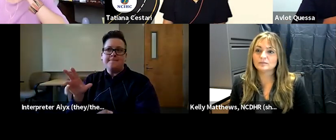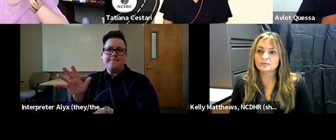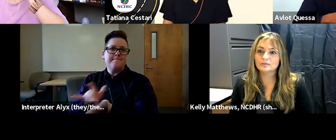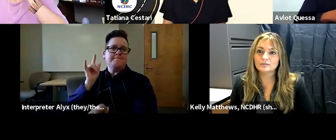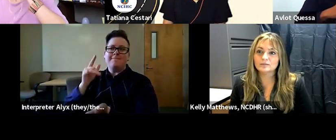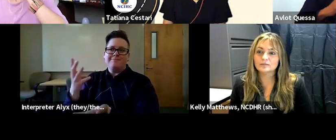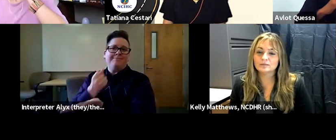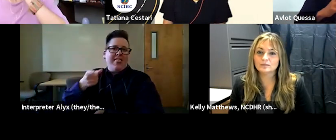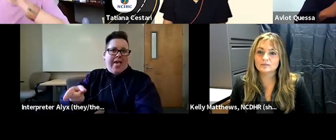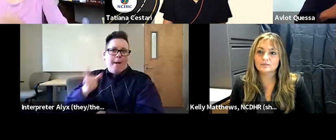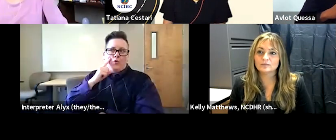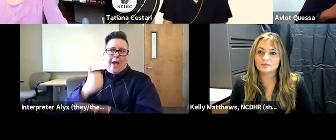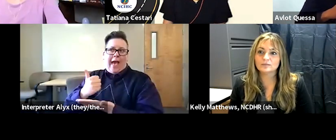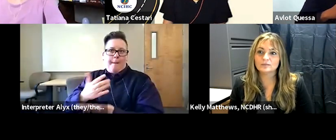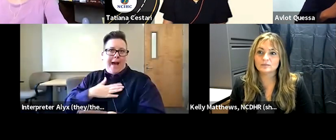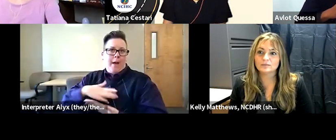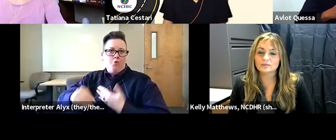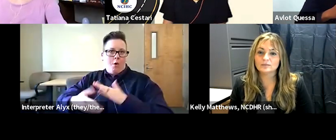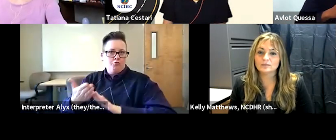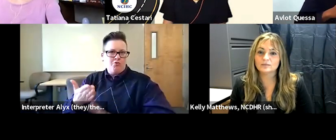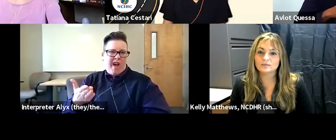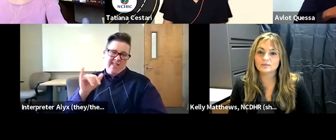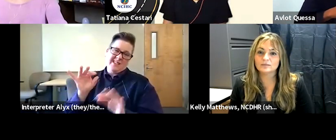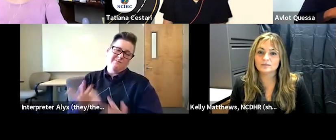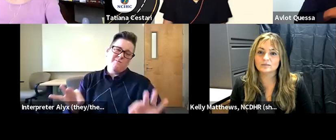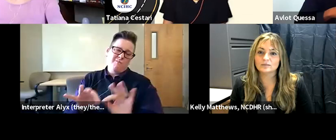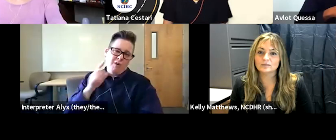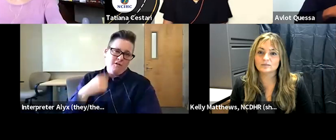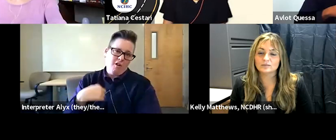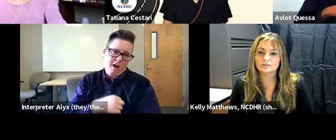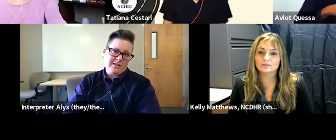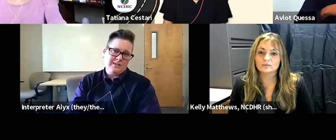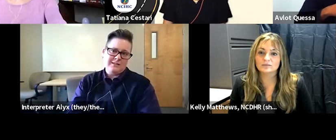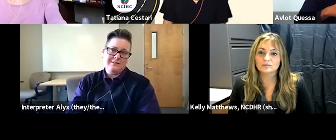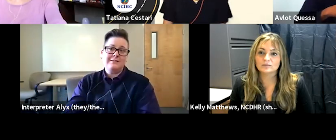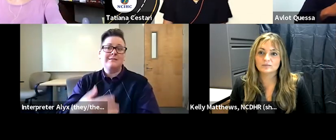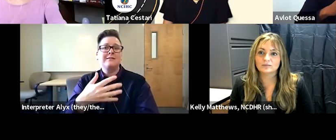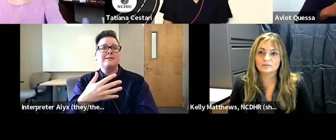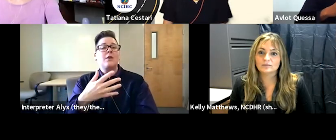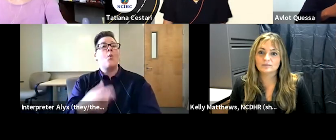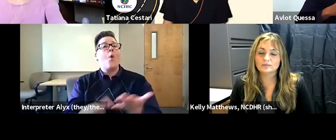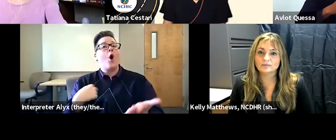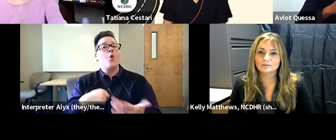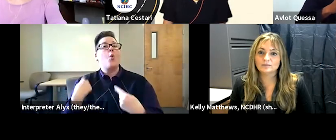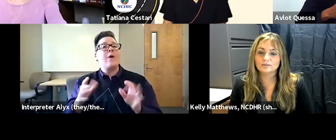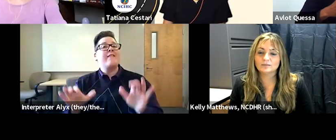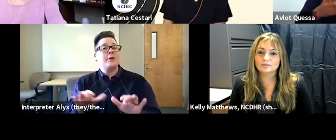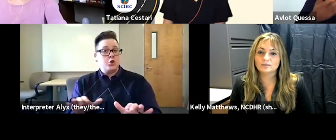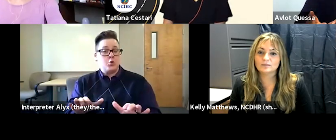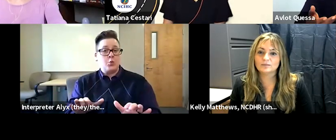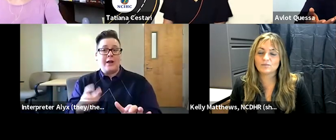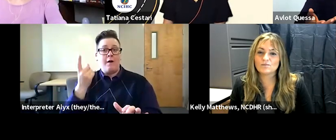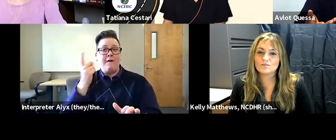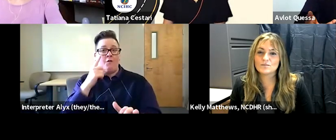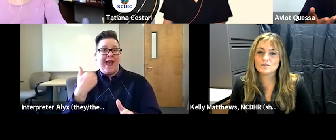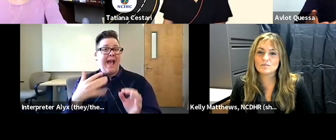program running i i i think that's that's also key for us and what um we have done too is to get interpreters